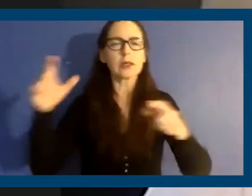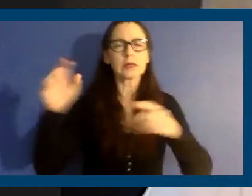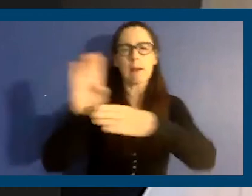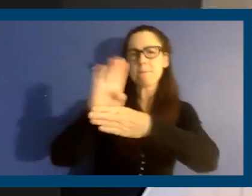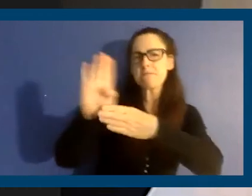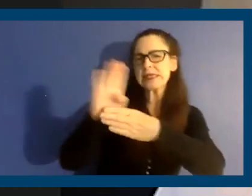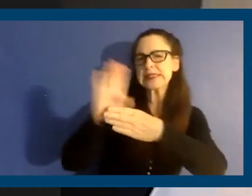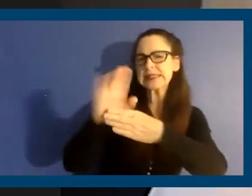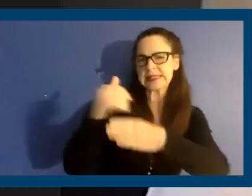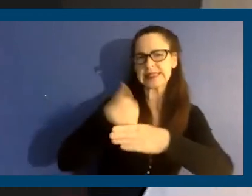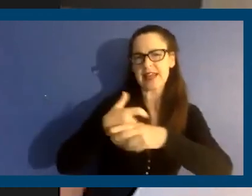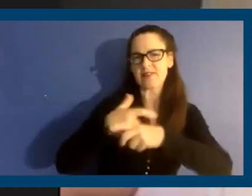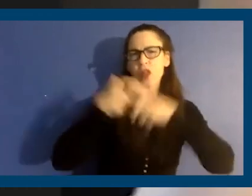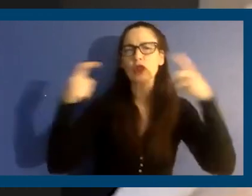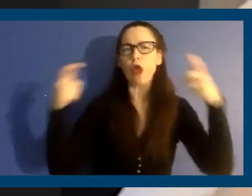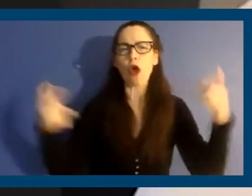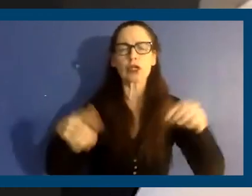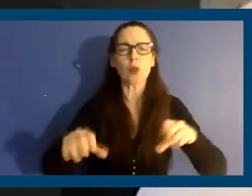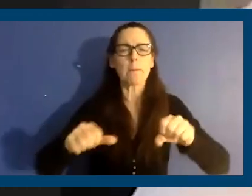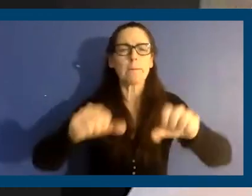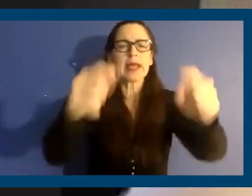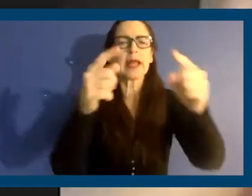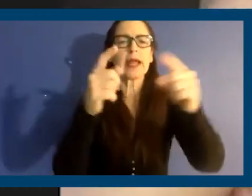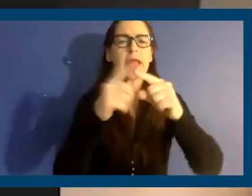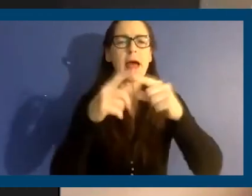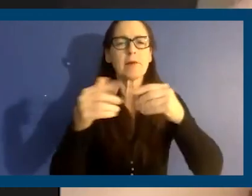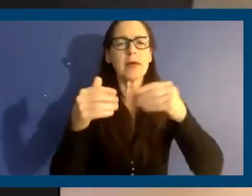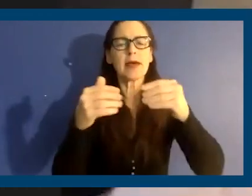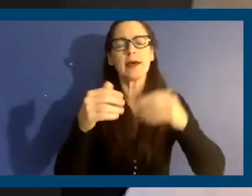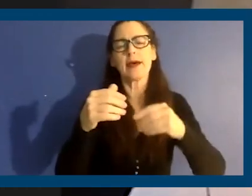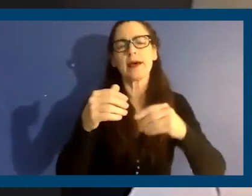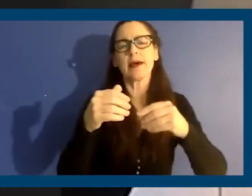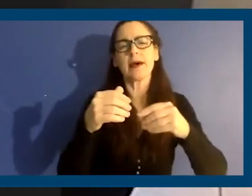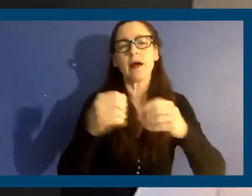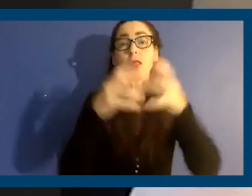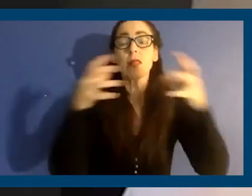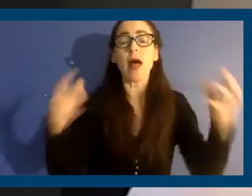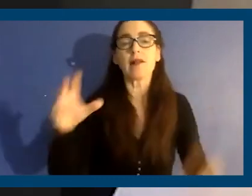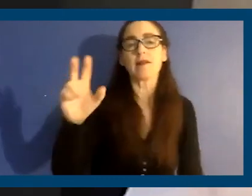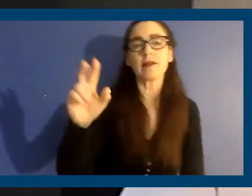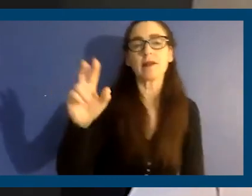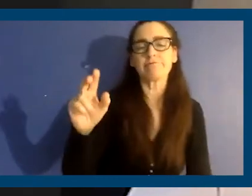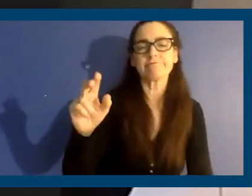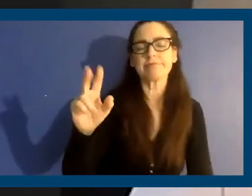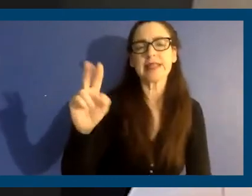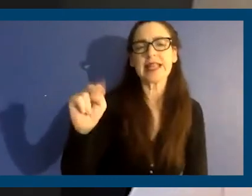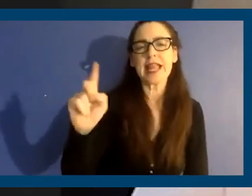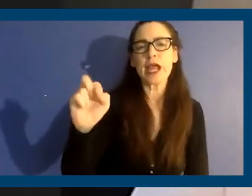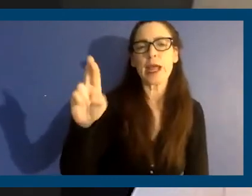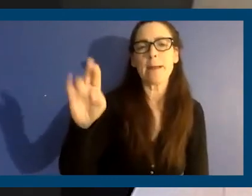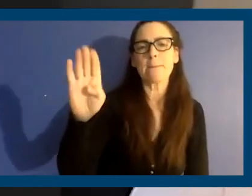buying up neighborhoods and raising the rent on entire neighborhoods and pushing out families.